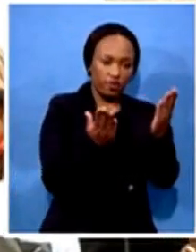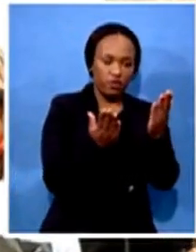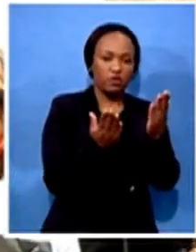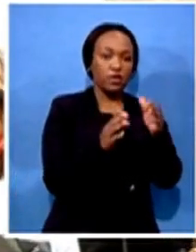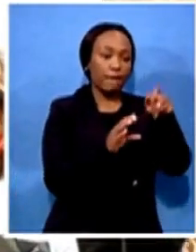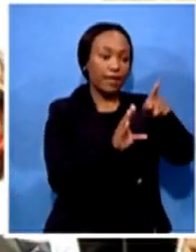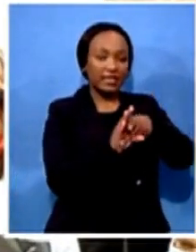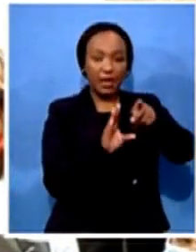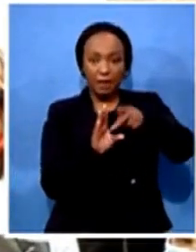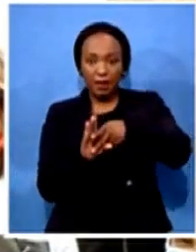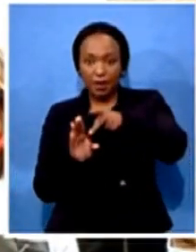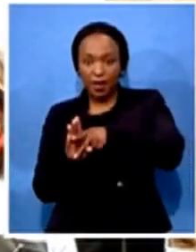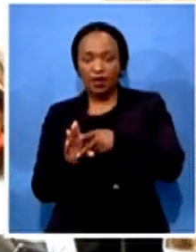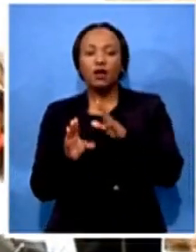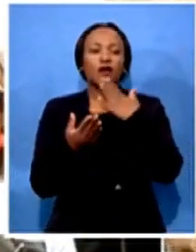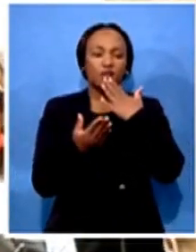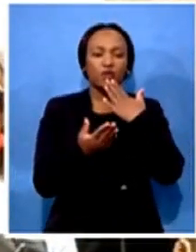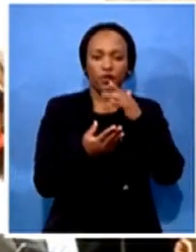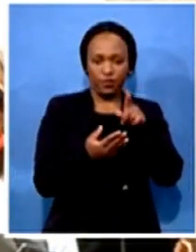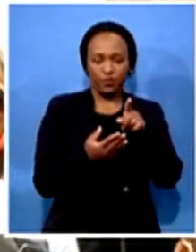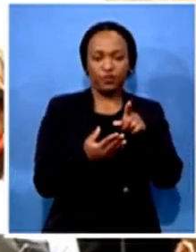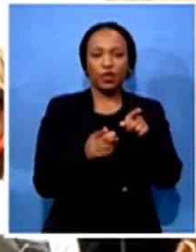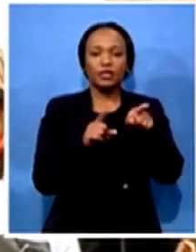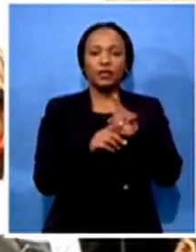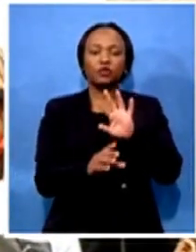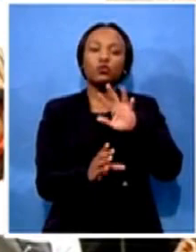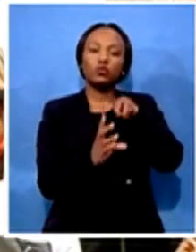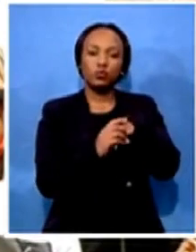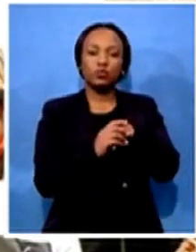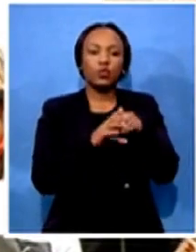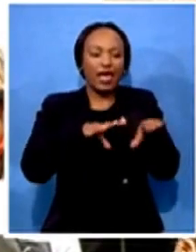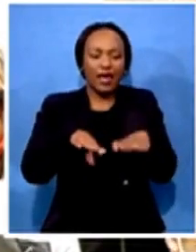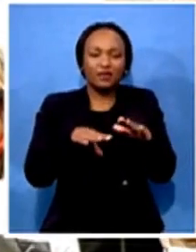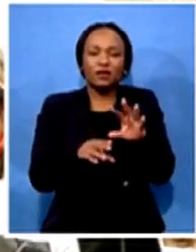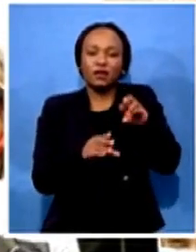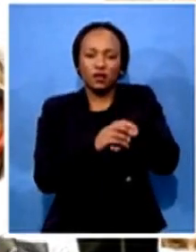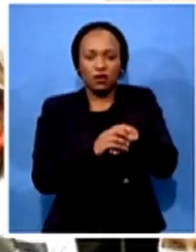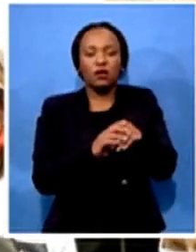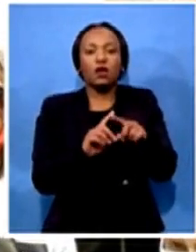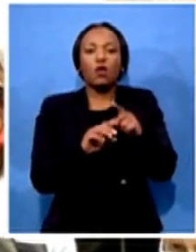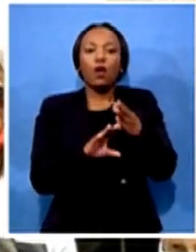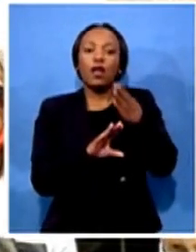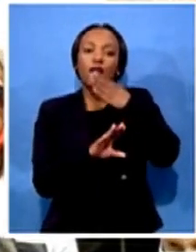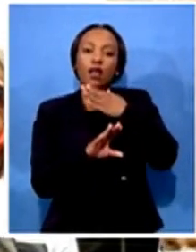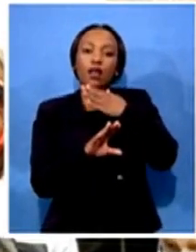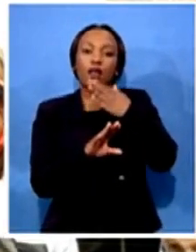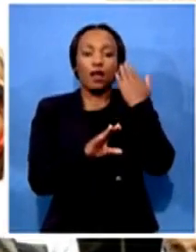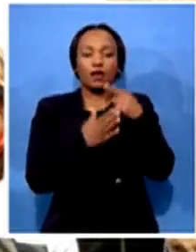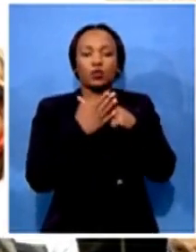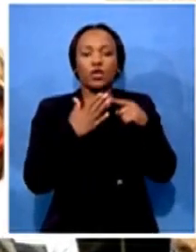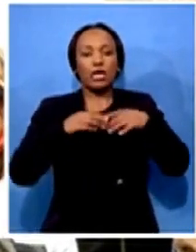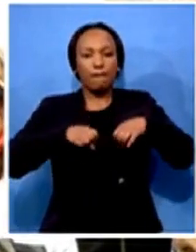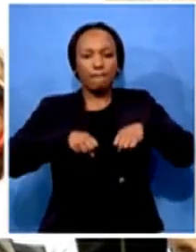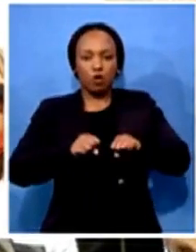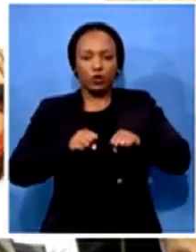this action again. Last week, it was the motorcycles, this today is the vehicles. So yeah,